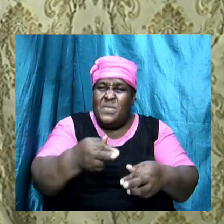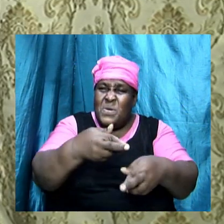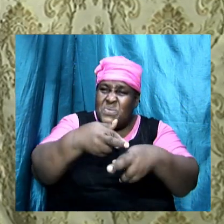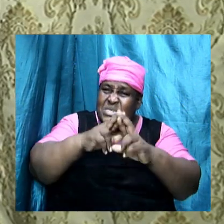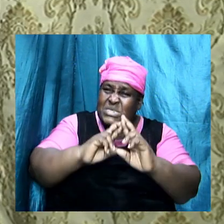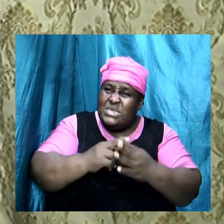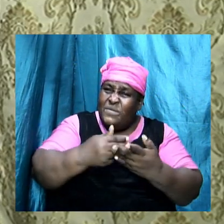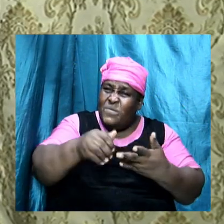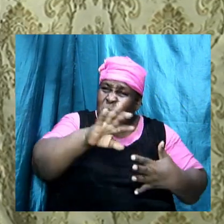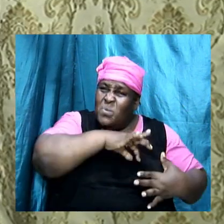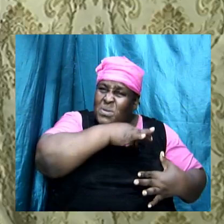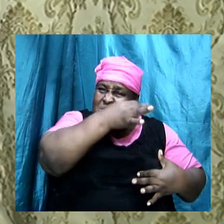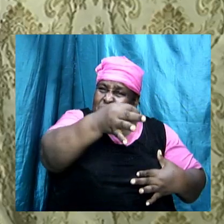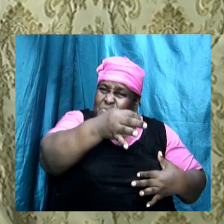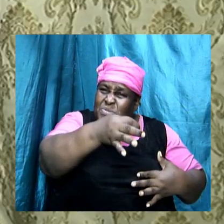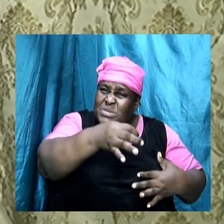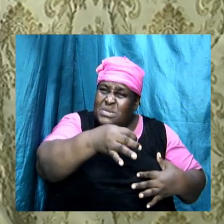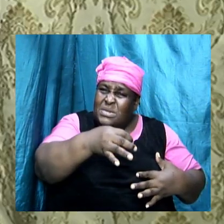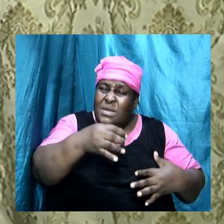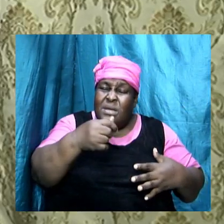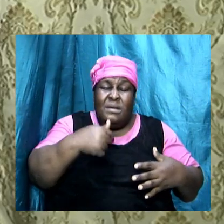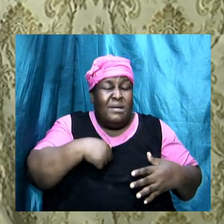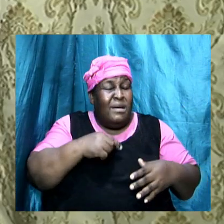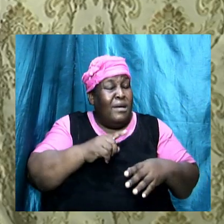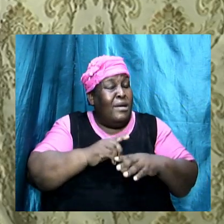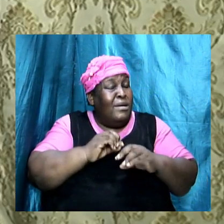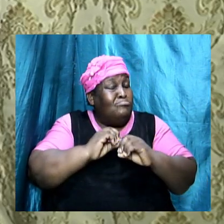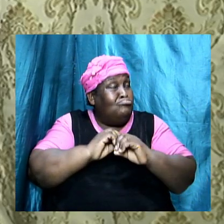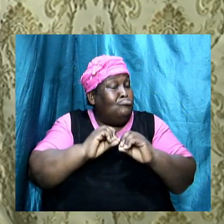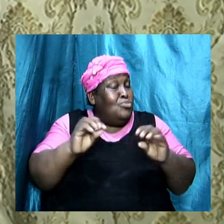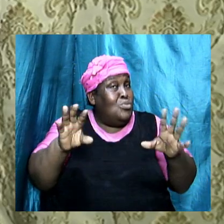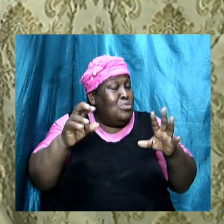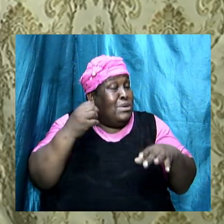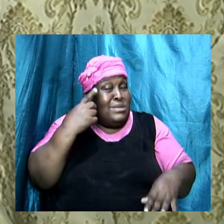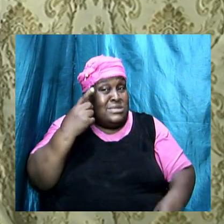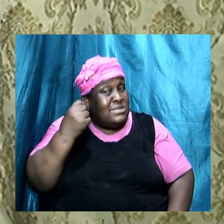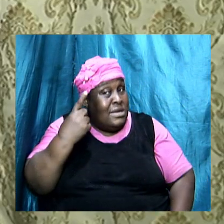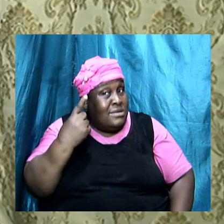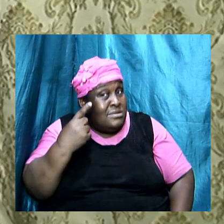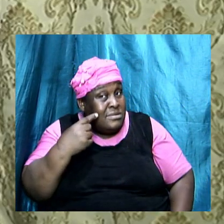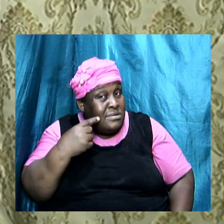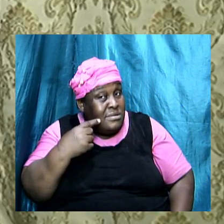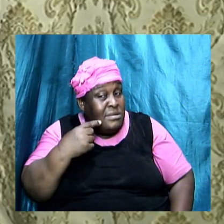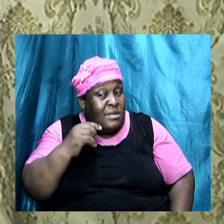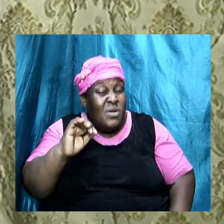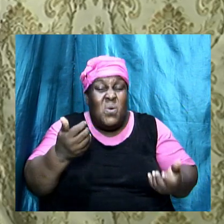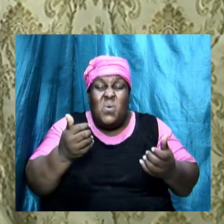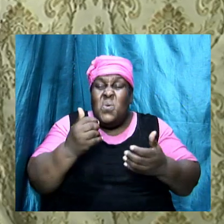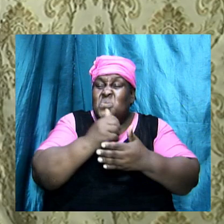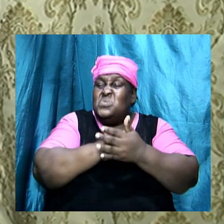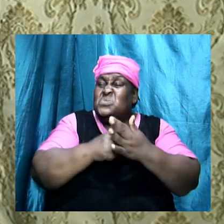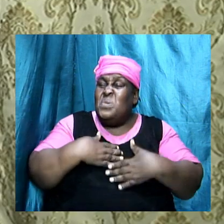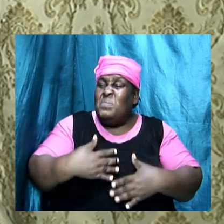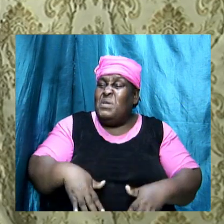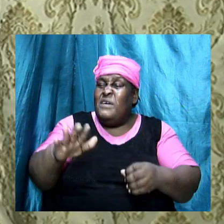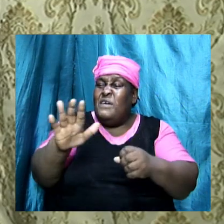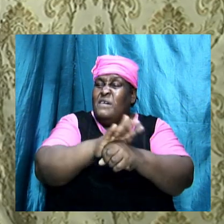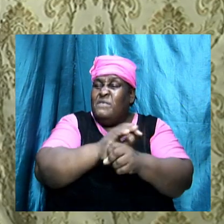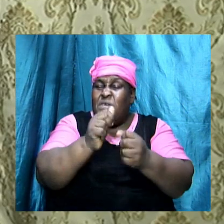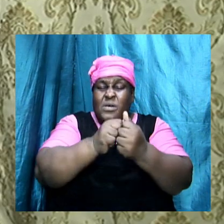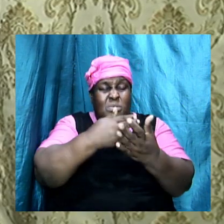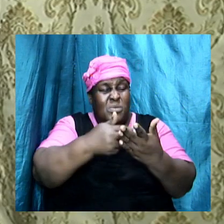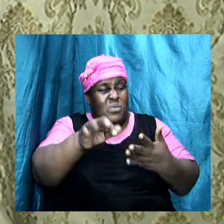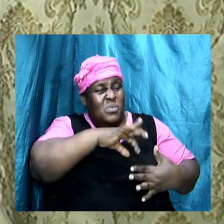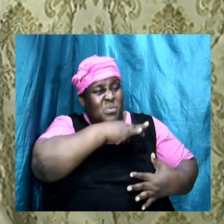the Holy Ghost. I cannot understand how is it that somebody who is filled with the Holy